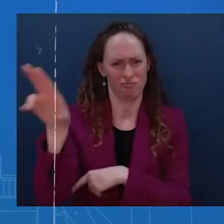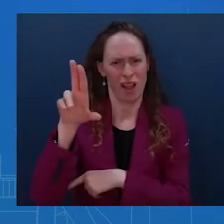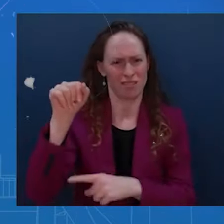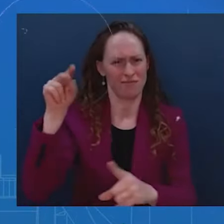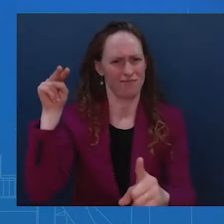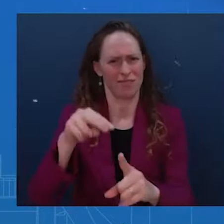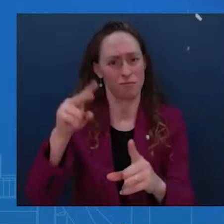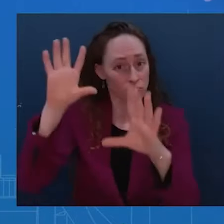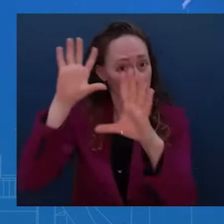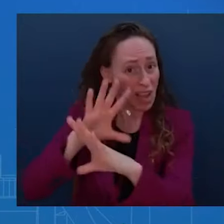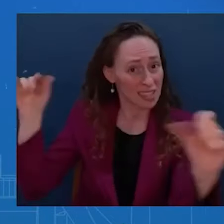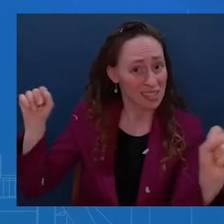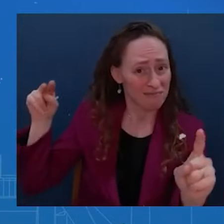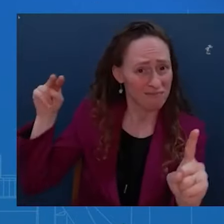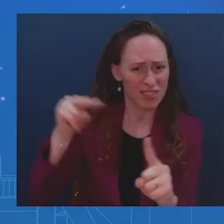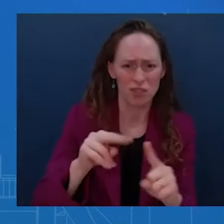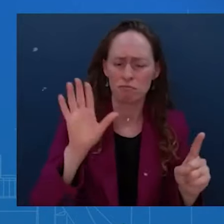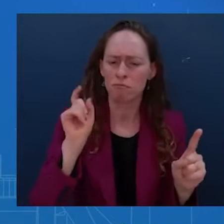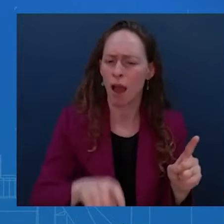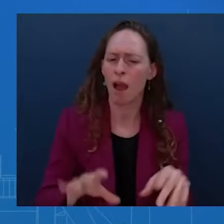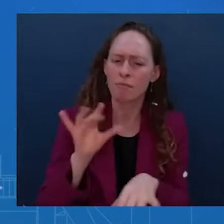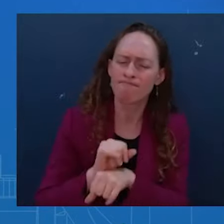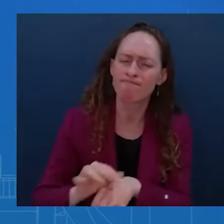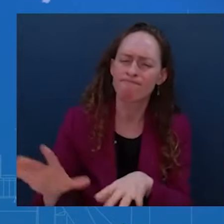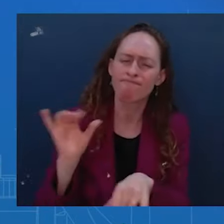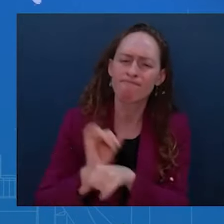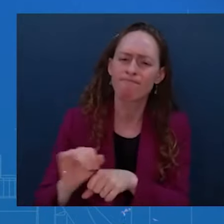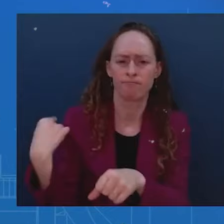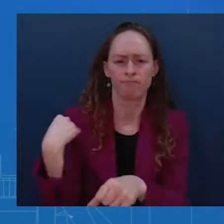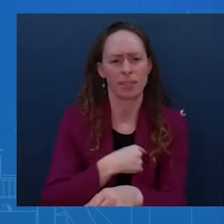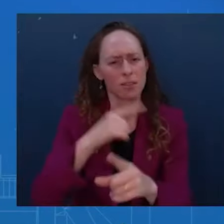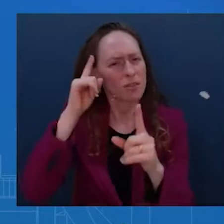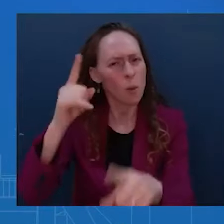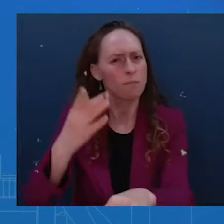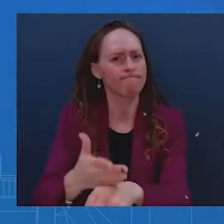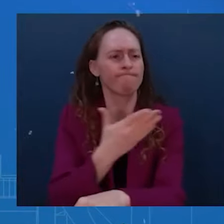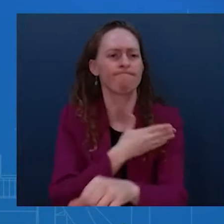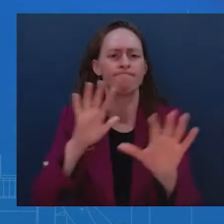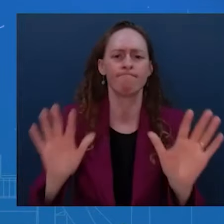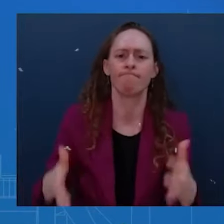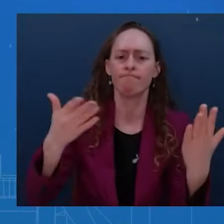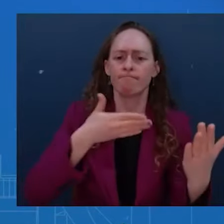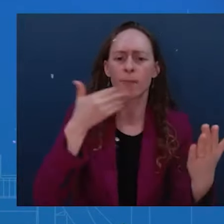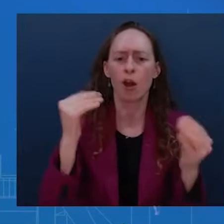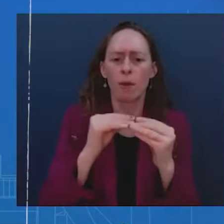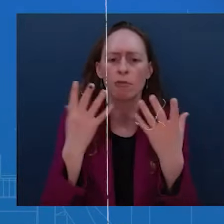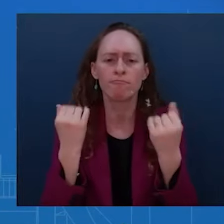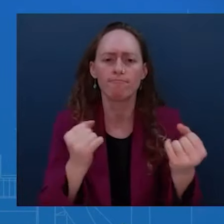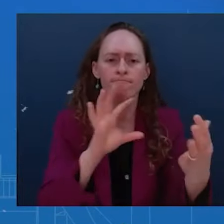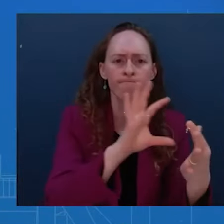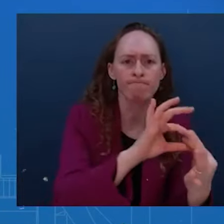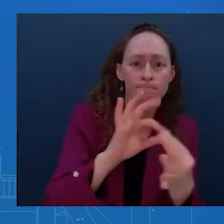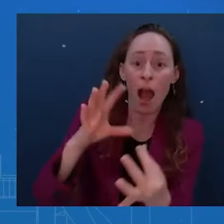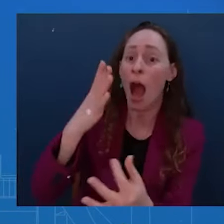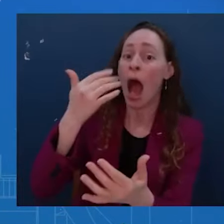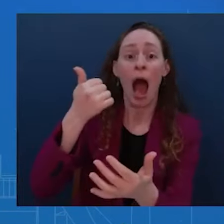to make sure we're doing everything we can to work with state and local authorities to try to thwart and disrupt those kinds of attacks and make it clear to anybody who might consider